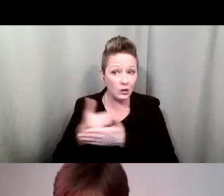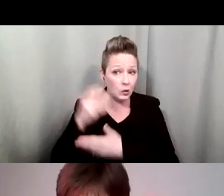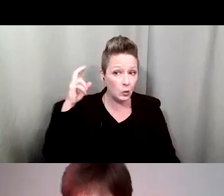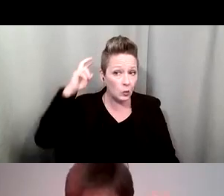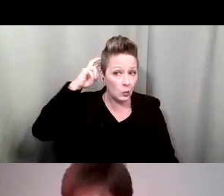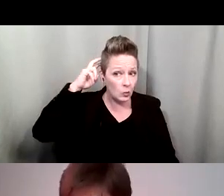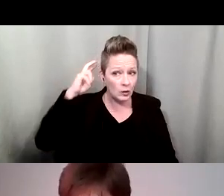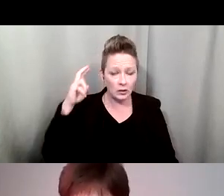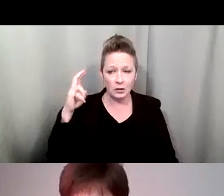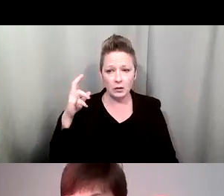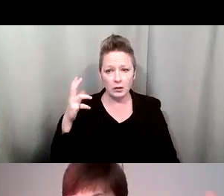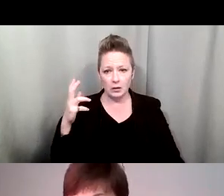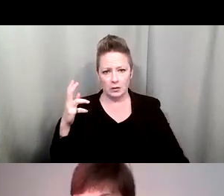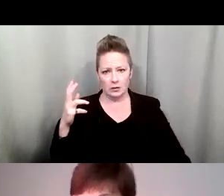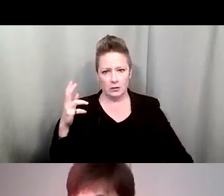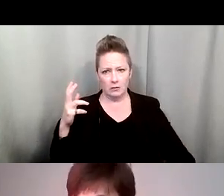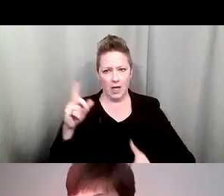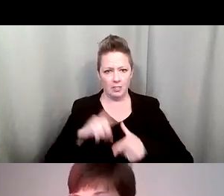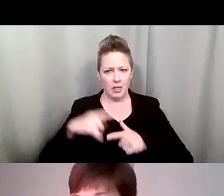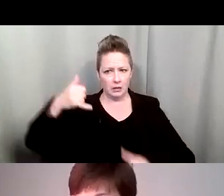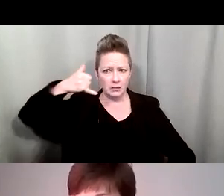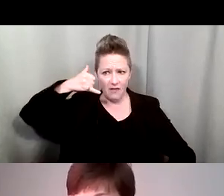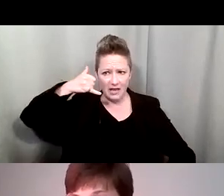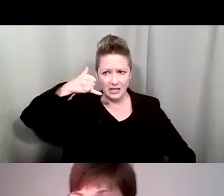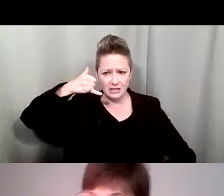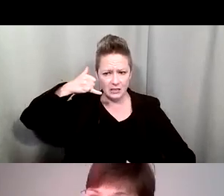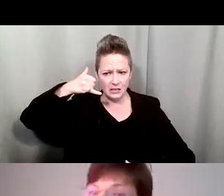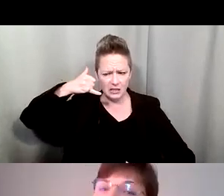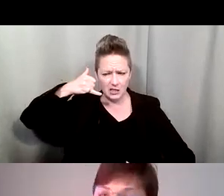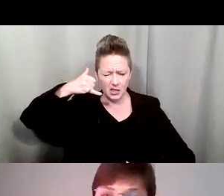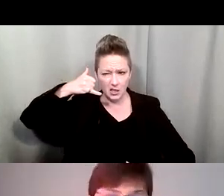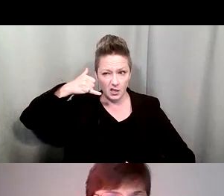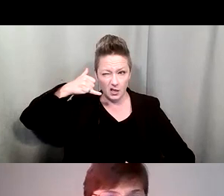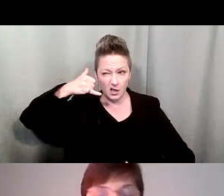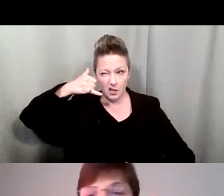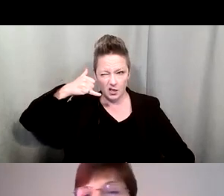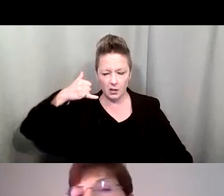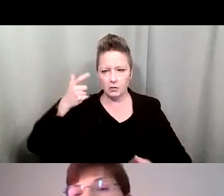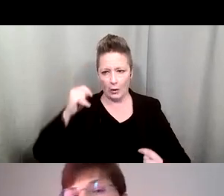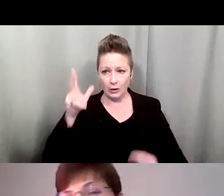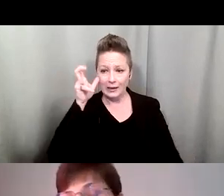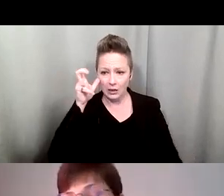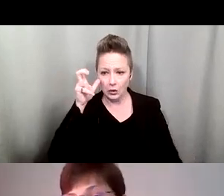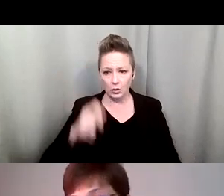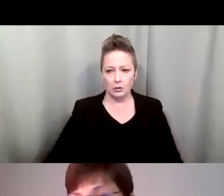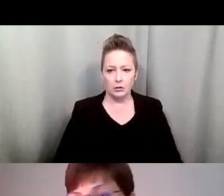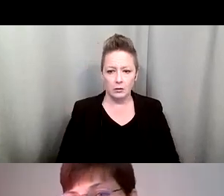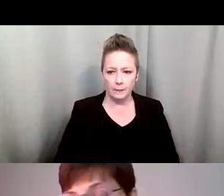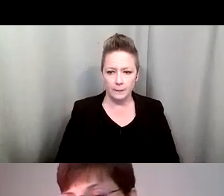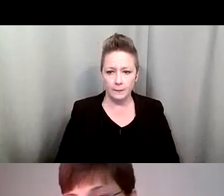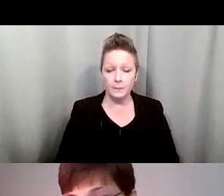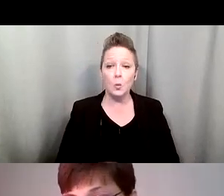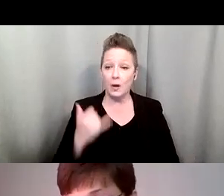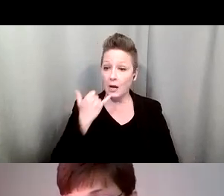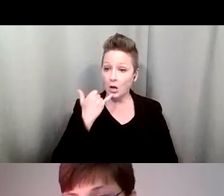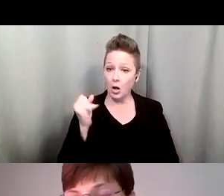cochlear implant or hearing aids, then you have a device that's a telephone and they're trying to hear you. So what I do is when I return a call,